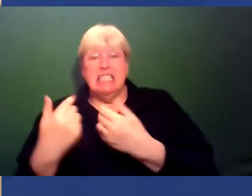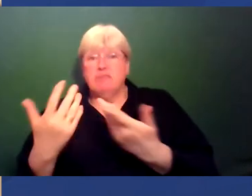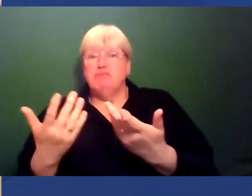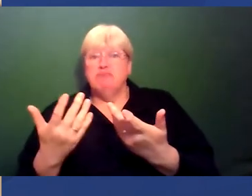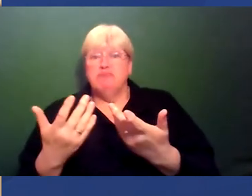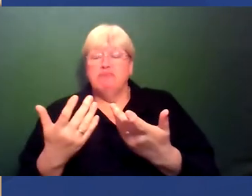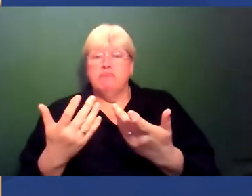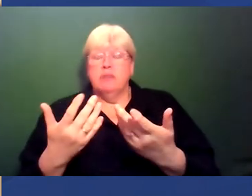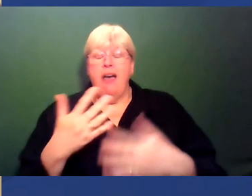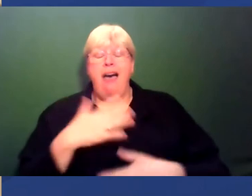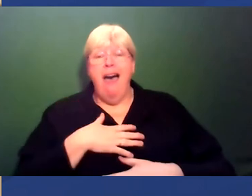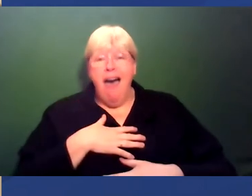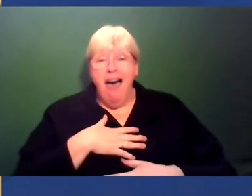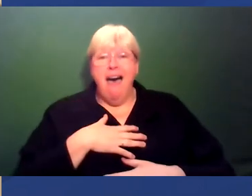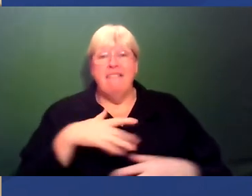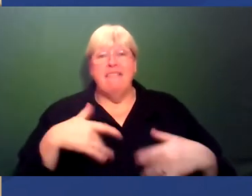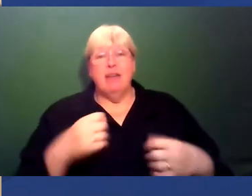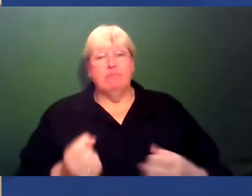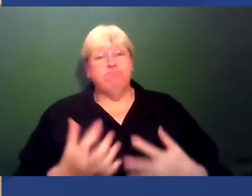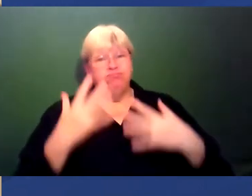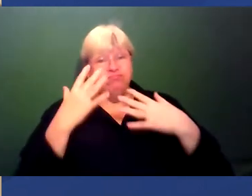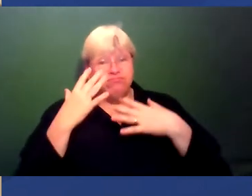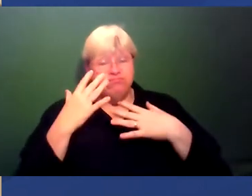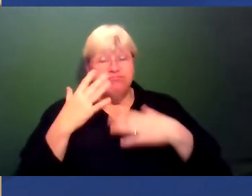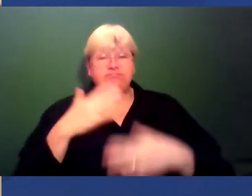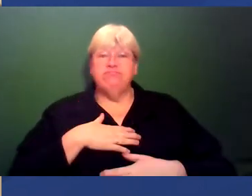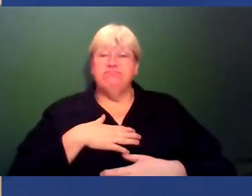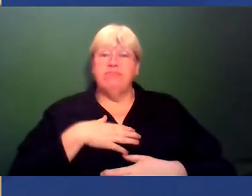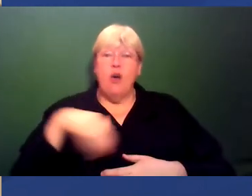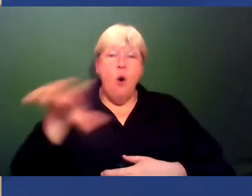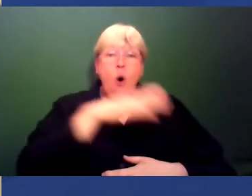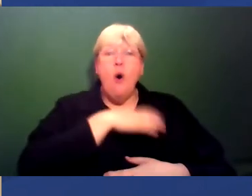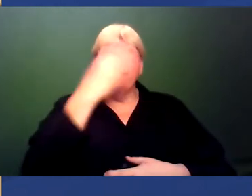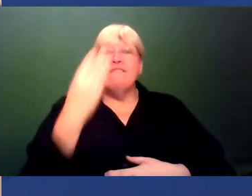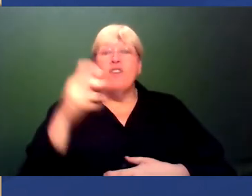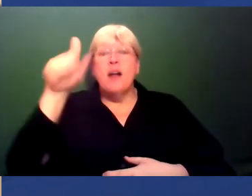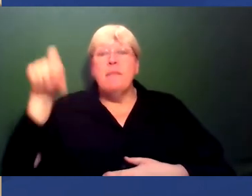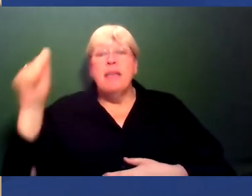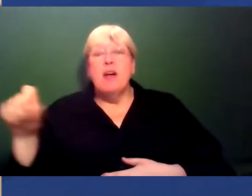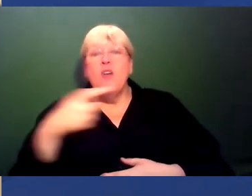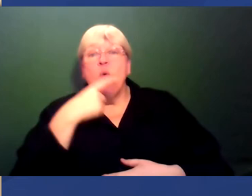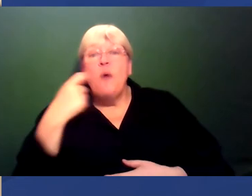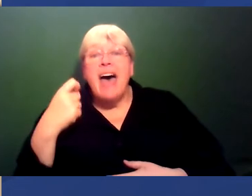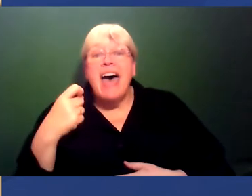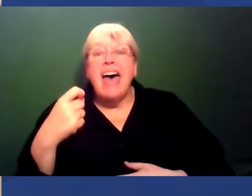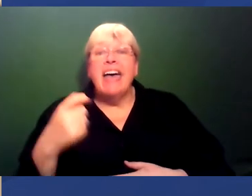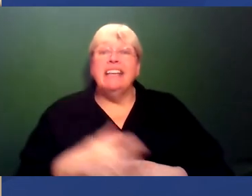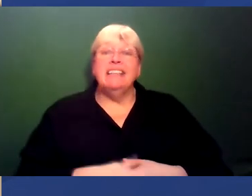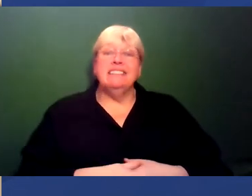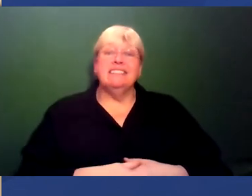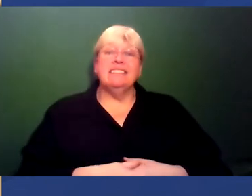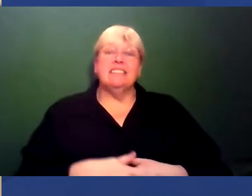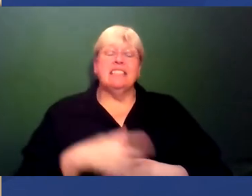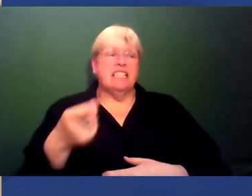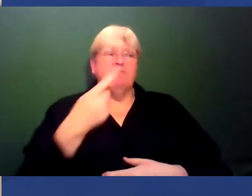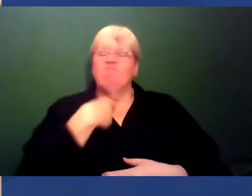overwhelming the support that those people who were all white and you know financially privileged white people they were like this is incorrect